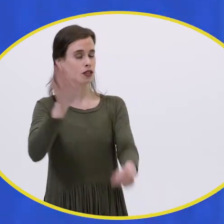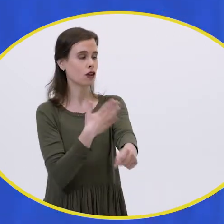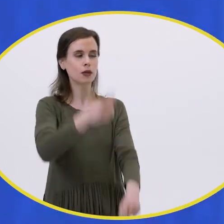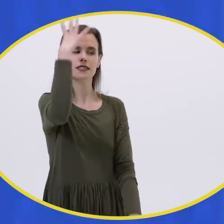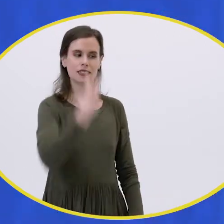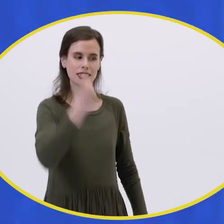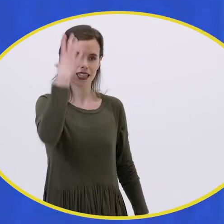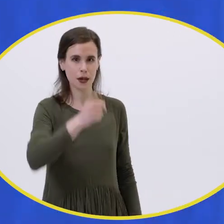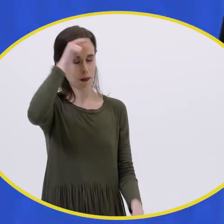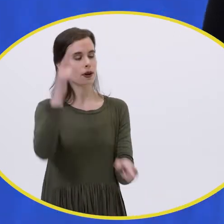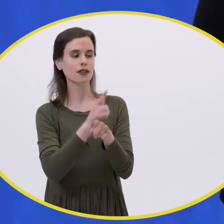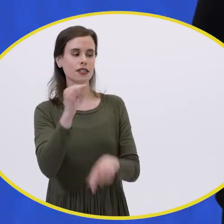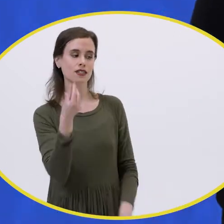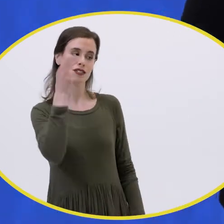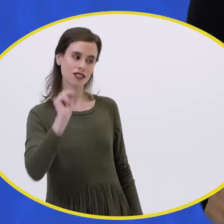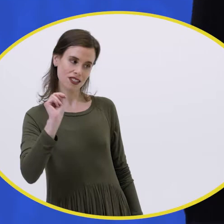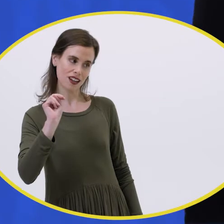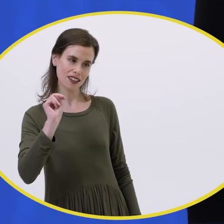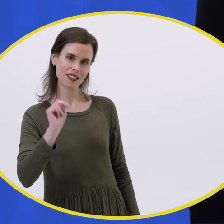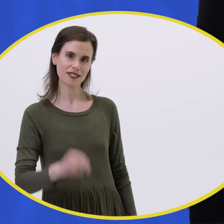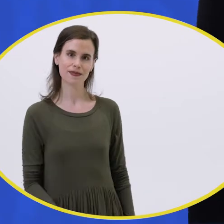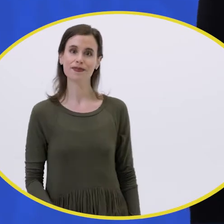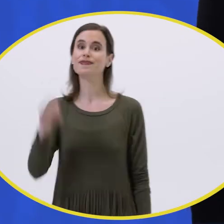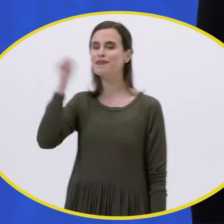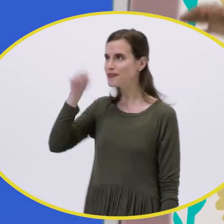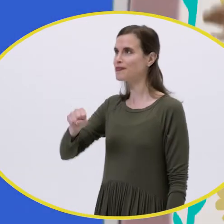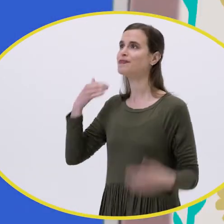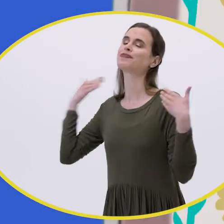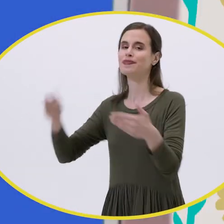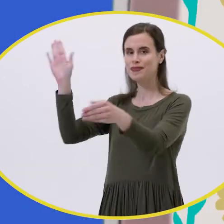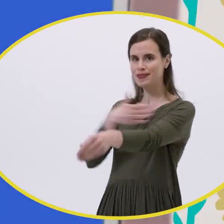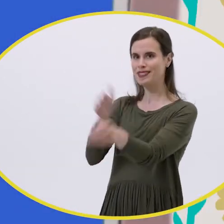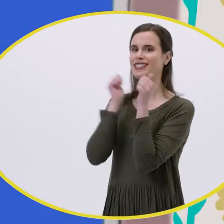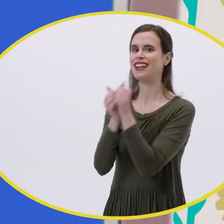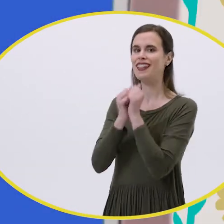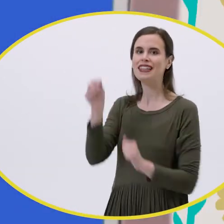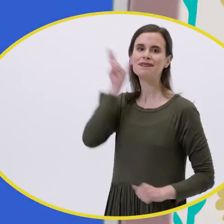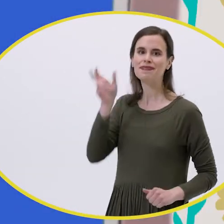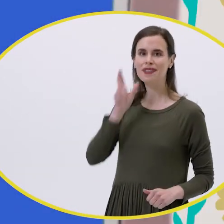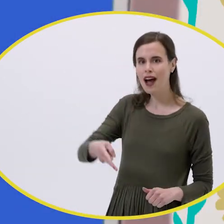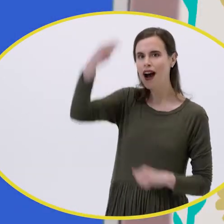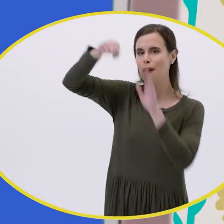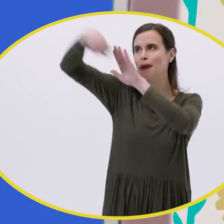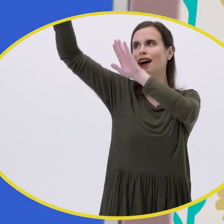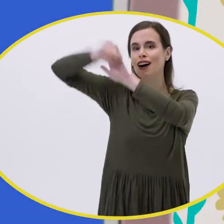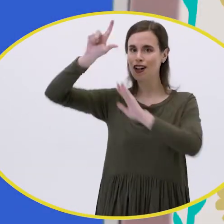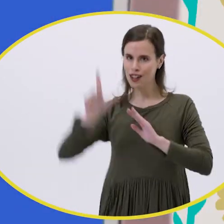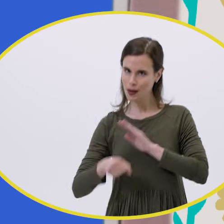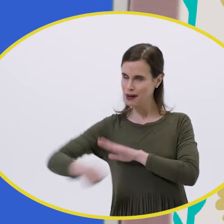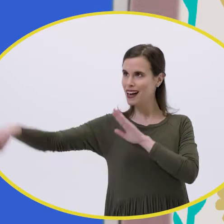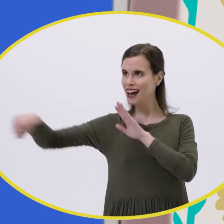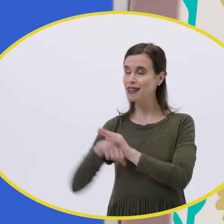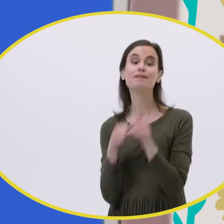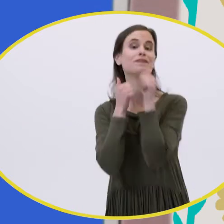Do you know the song Are You Sleeping, Brother John? Yes Let's sing it together And listen for the